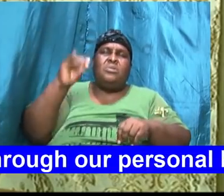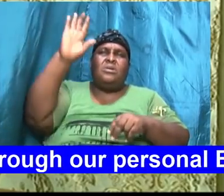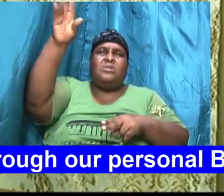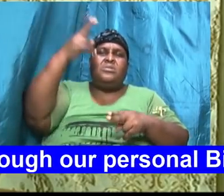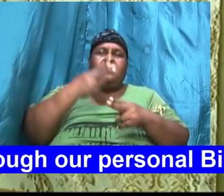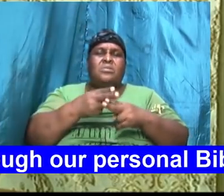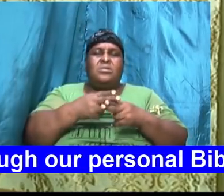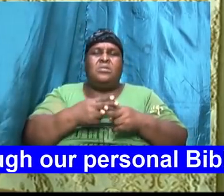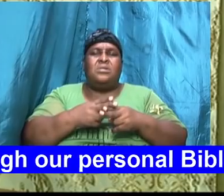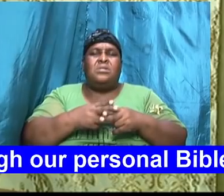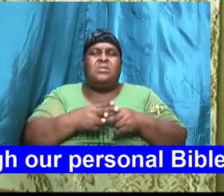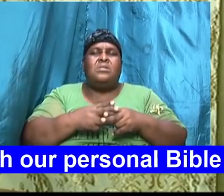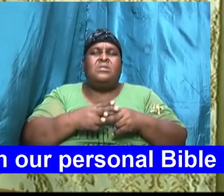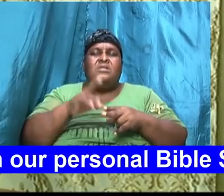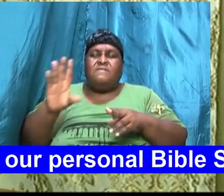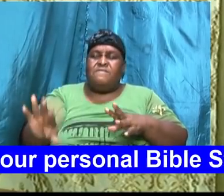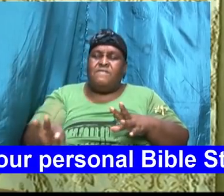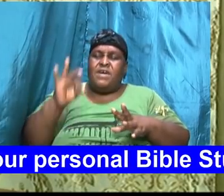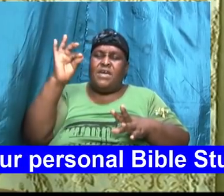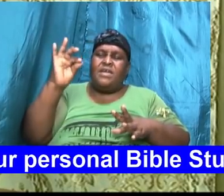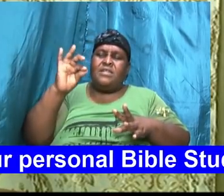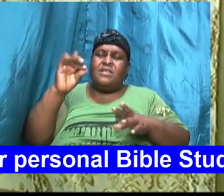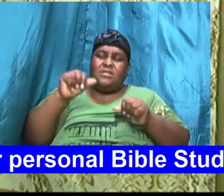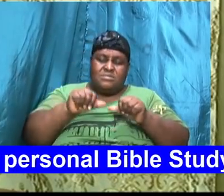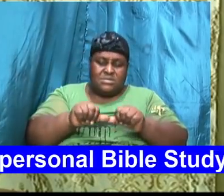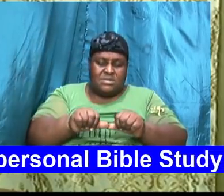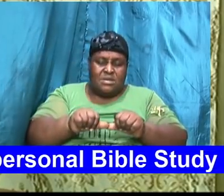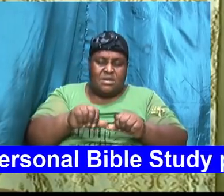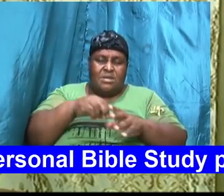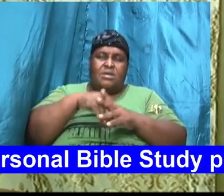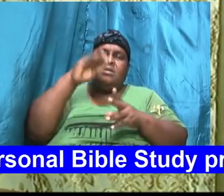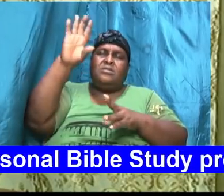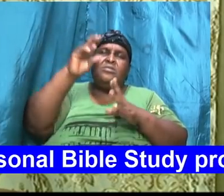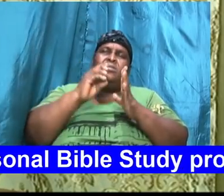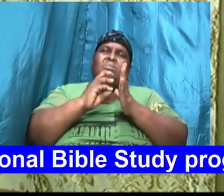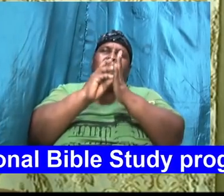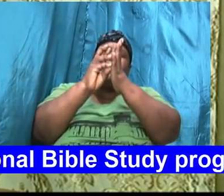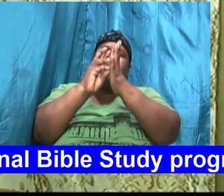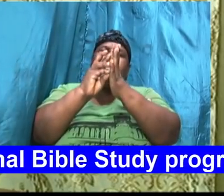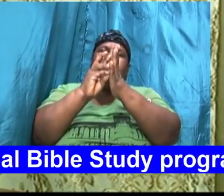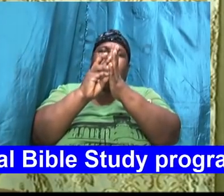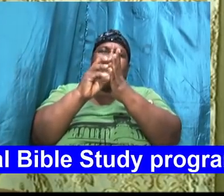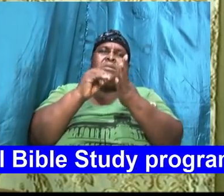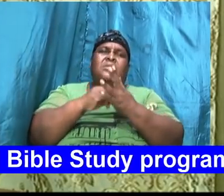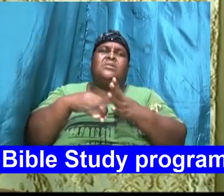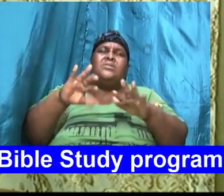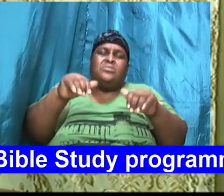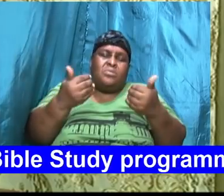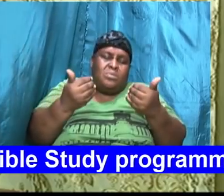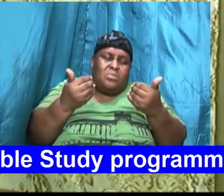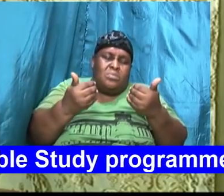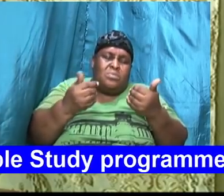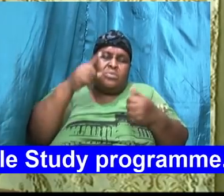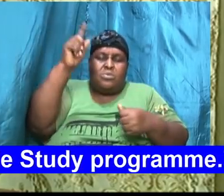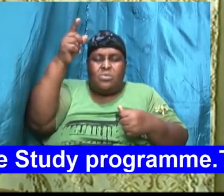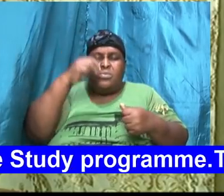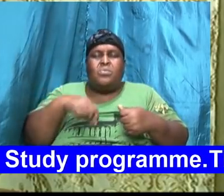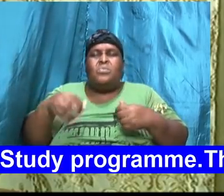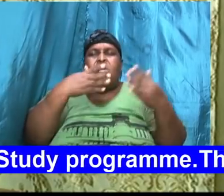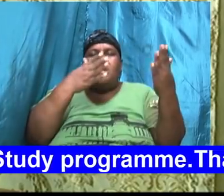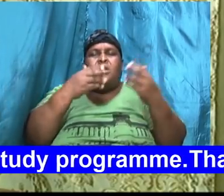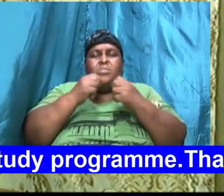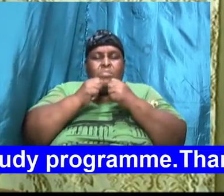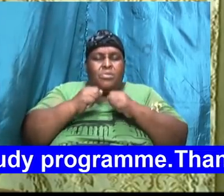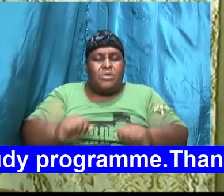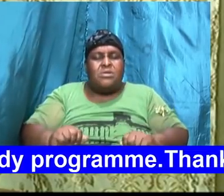we will find and we will abide in your will it is how you will bring the